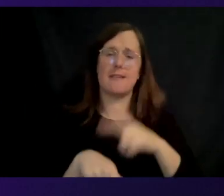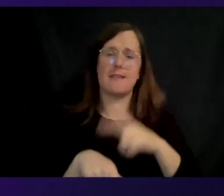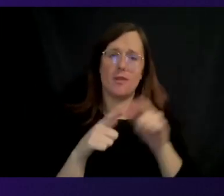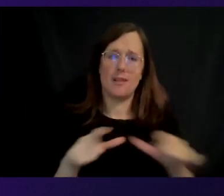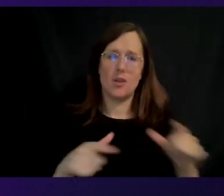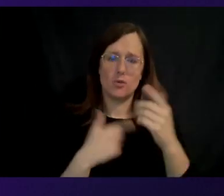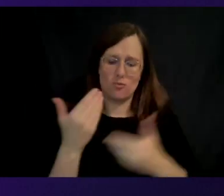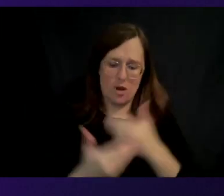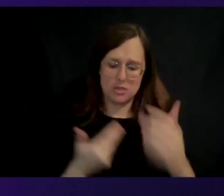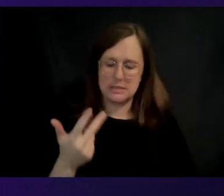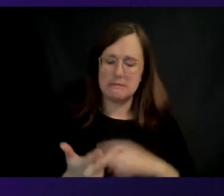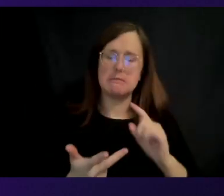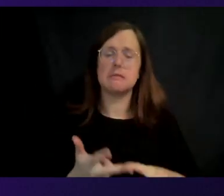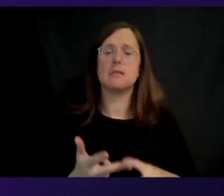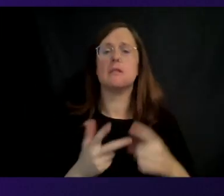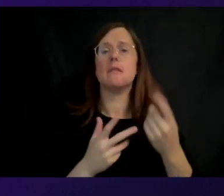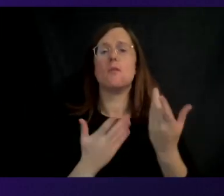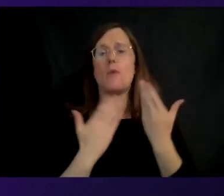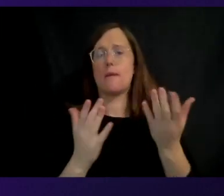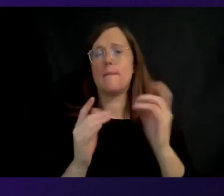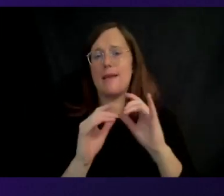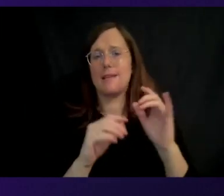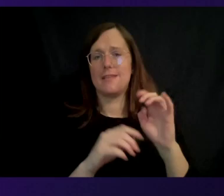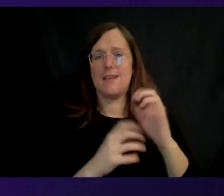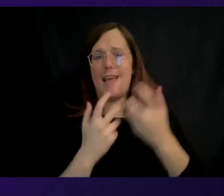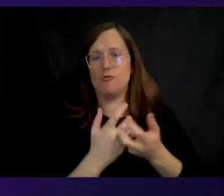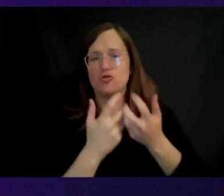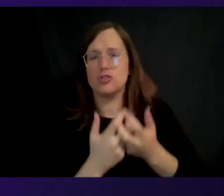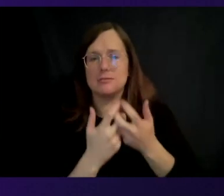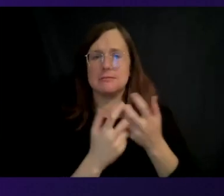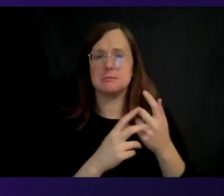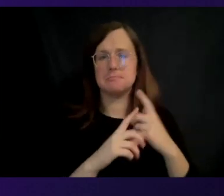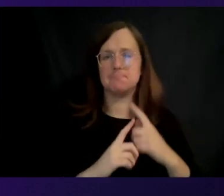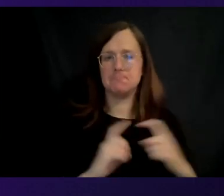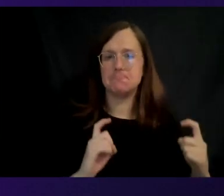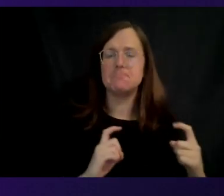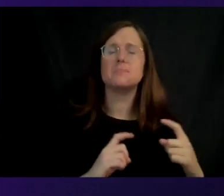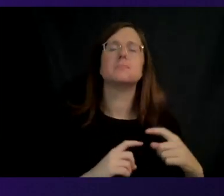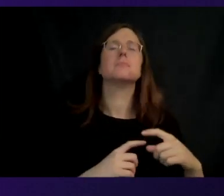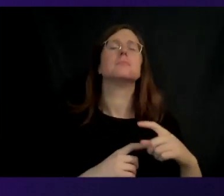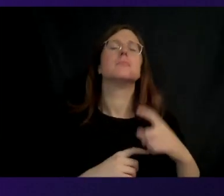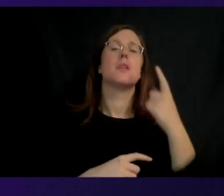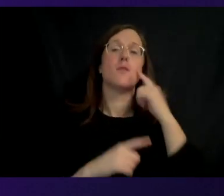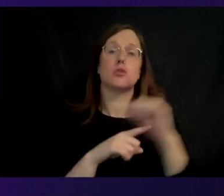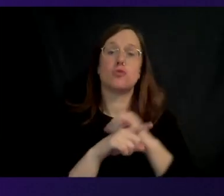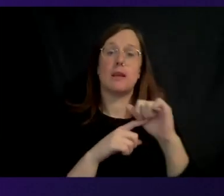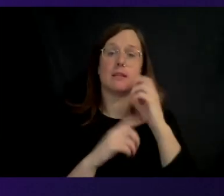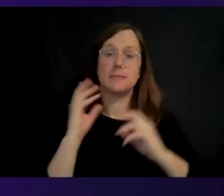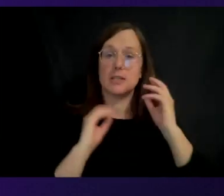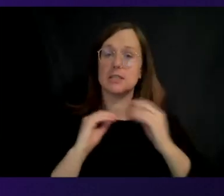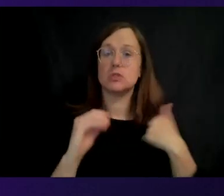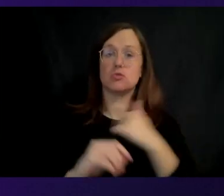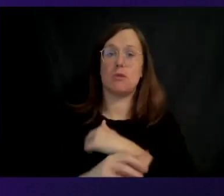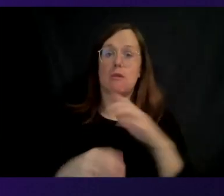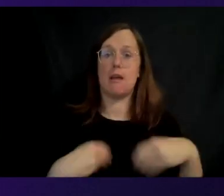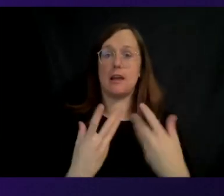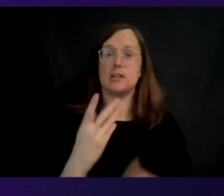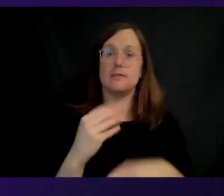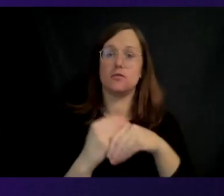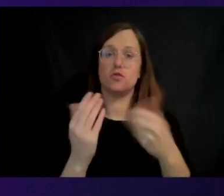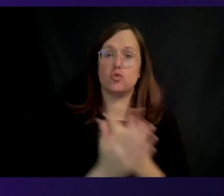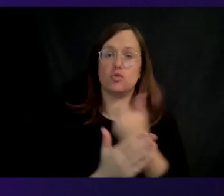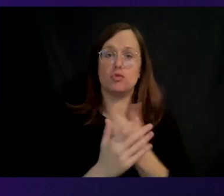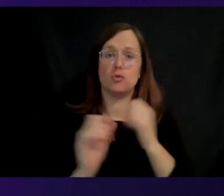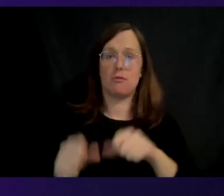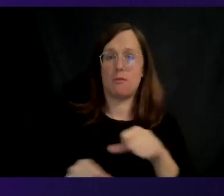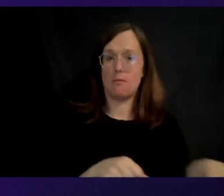recommender engines, and more. For Tranium-based instances, for example, we've added a variety of new capabilities into Neuron